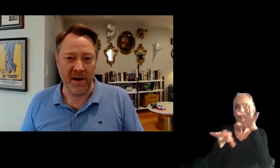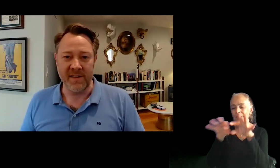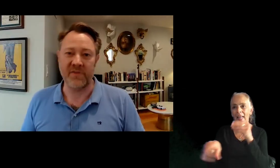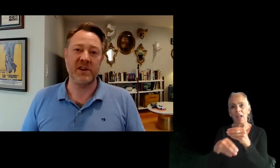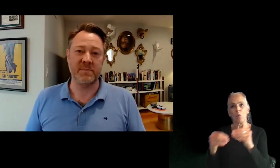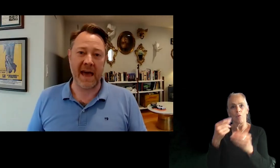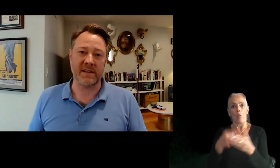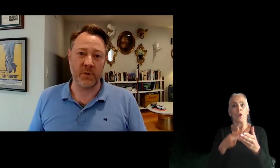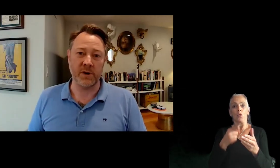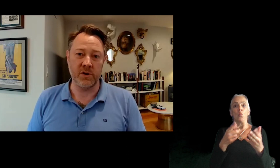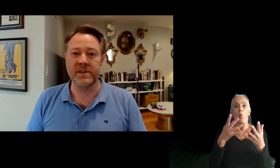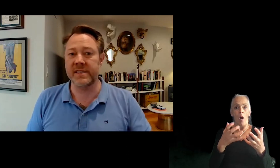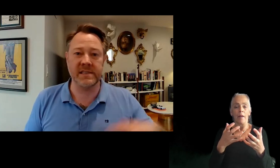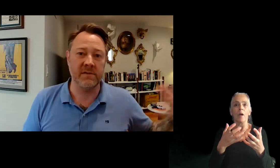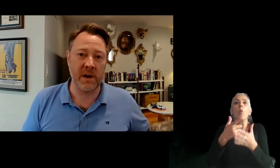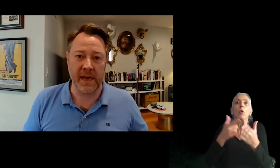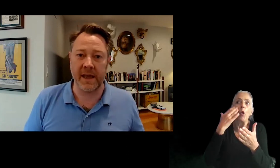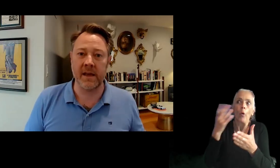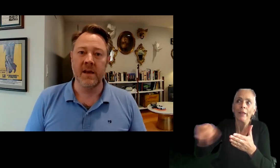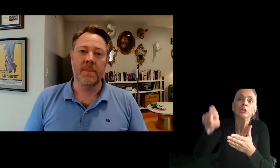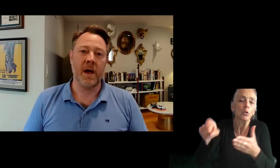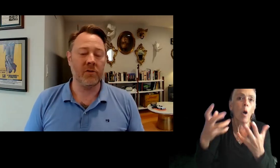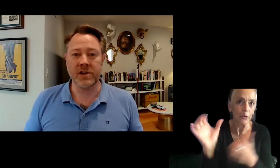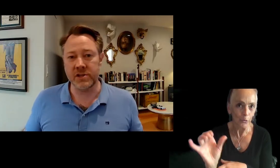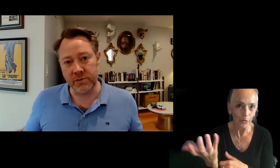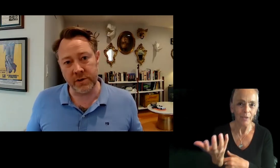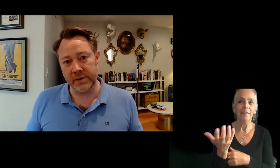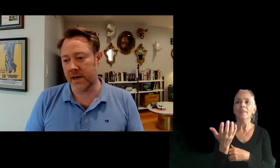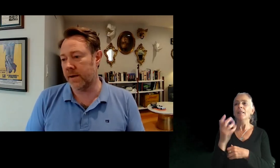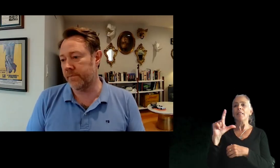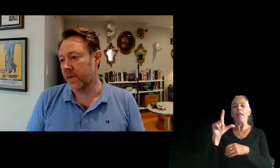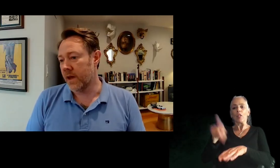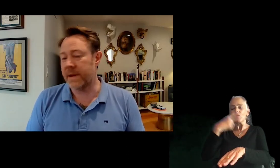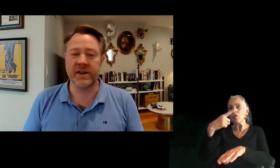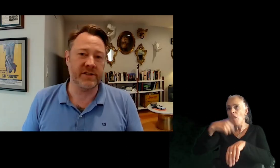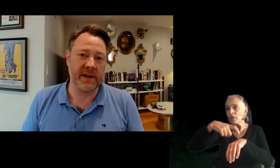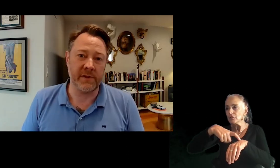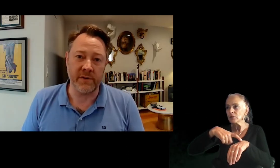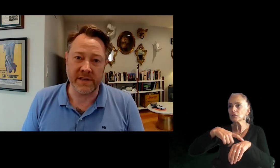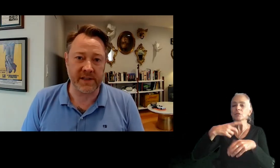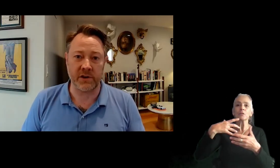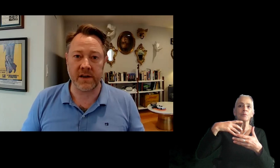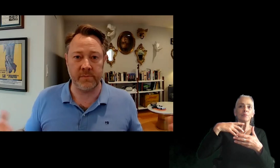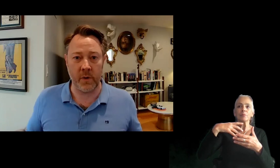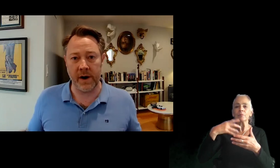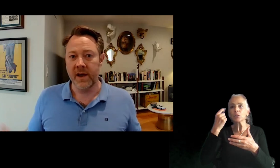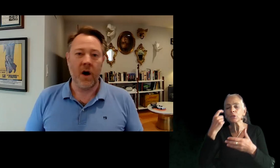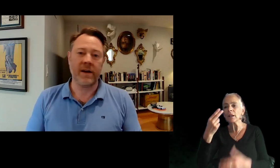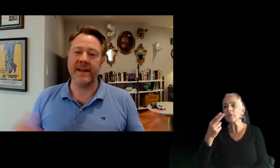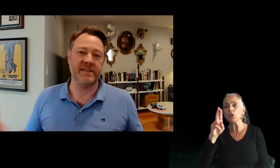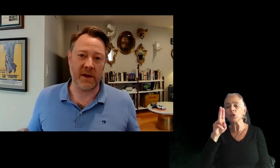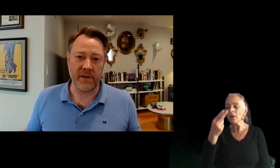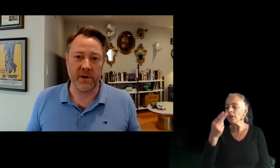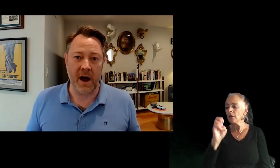know that they should be asking for too, which is things in the very beginning, uh, longitudinal, um, a basic understanding of heuristics across the board,